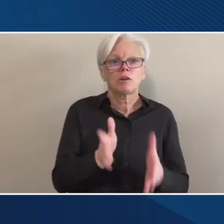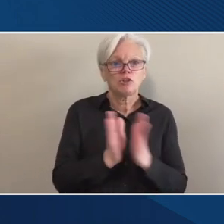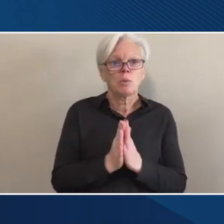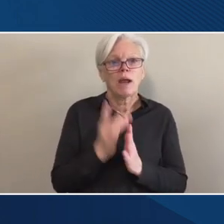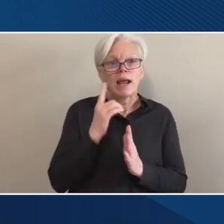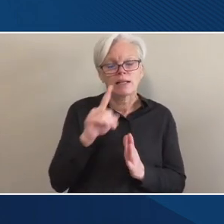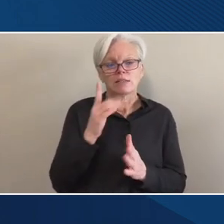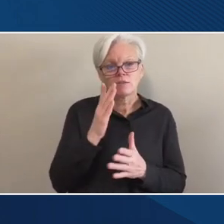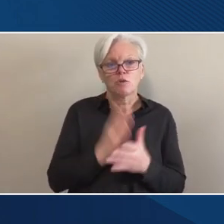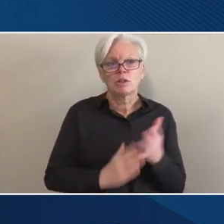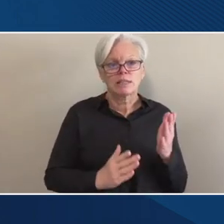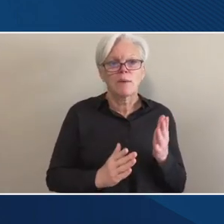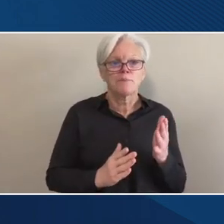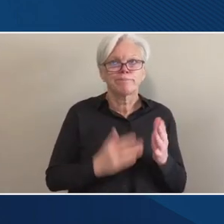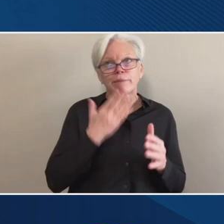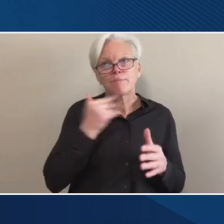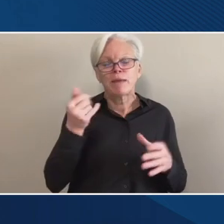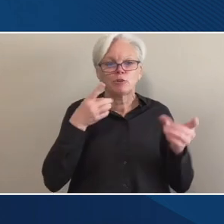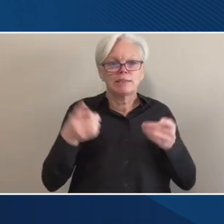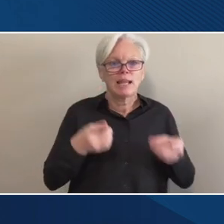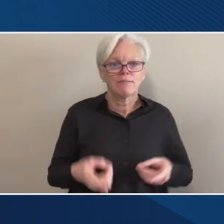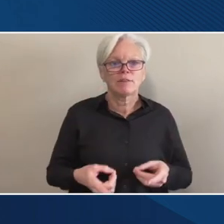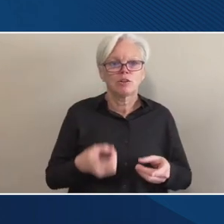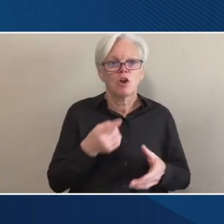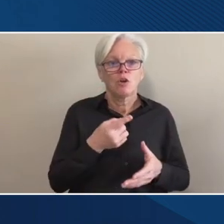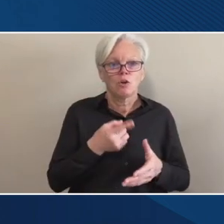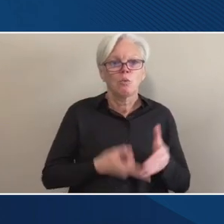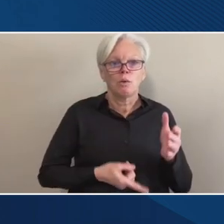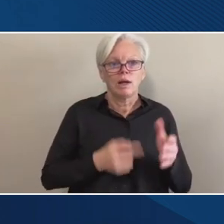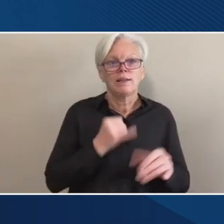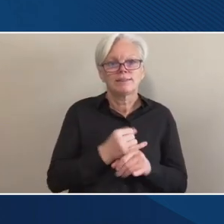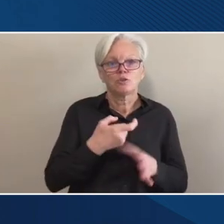uh, better definition on, on what that means.